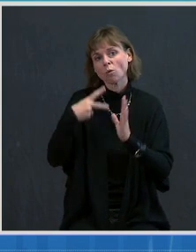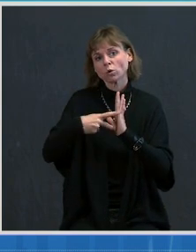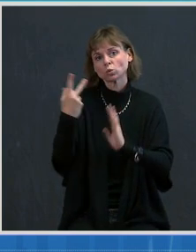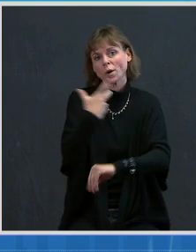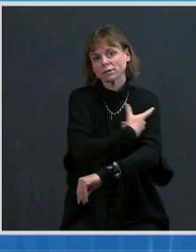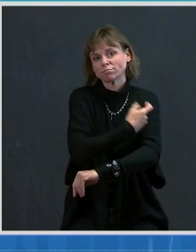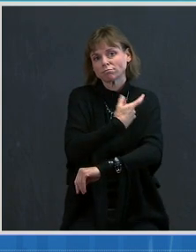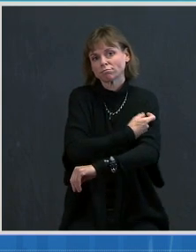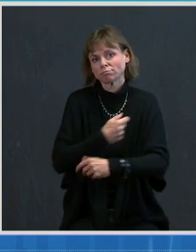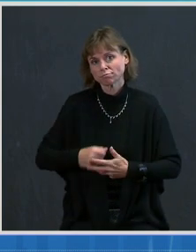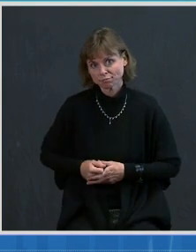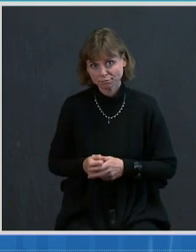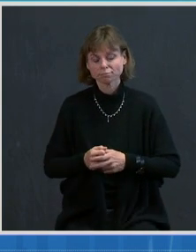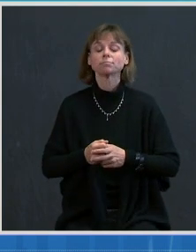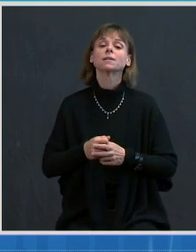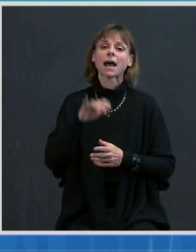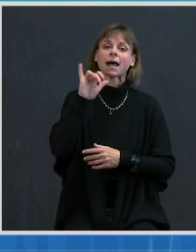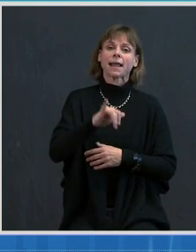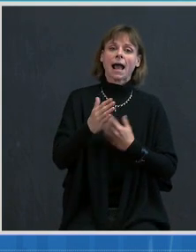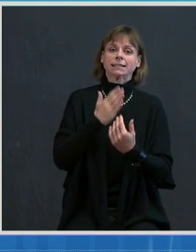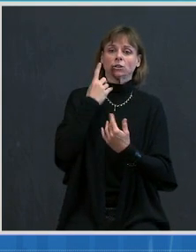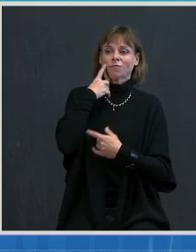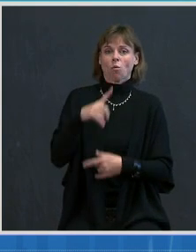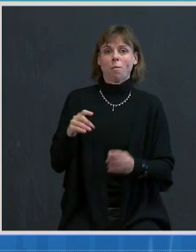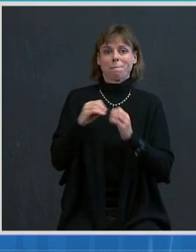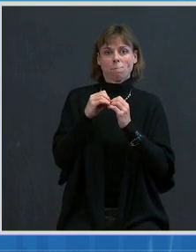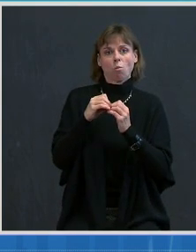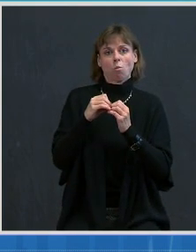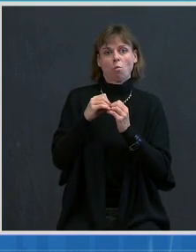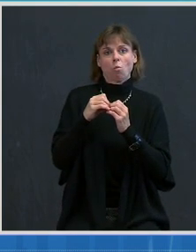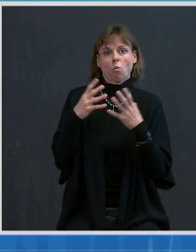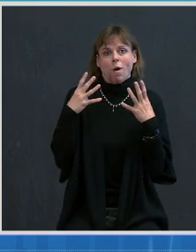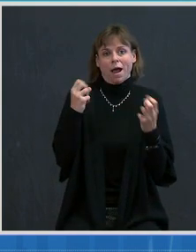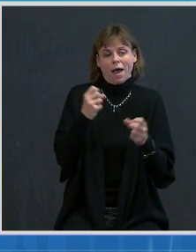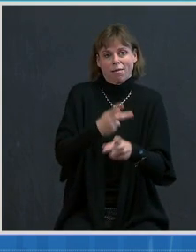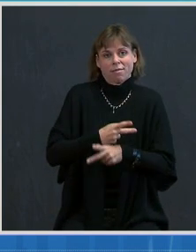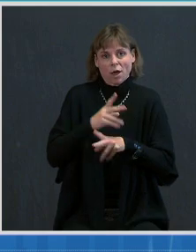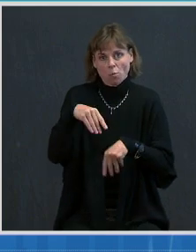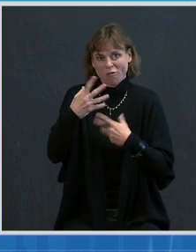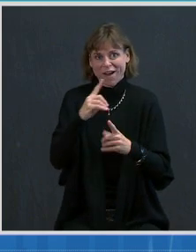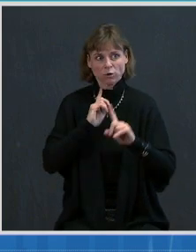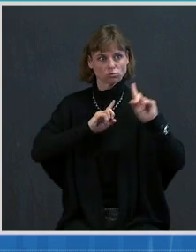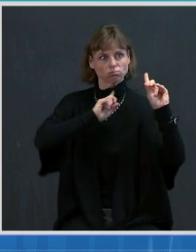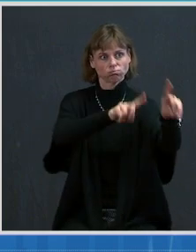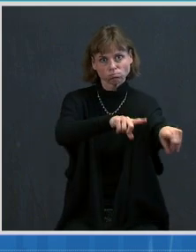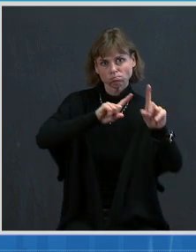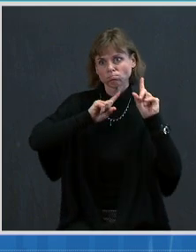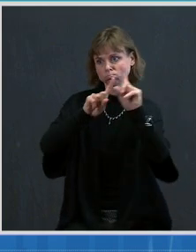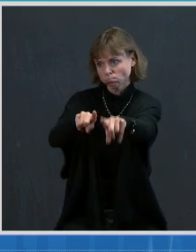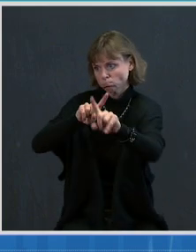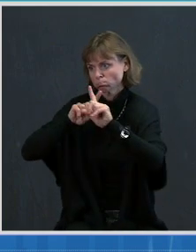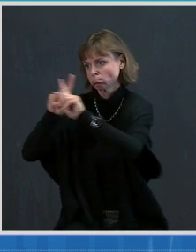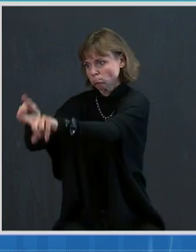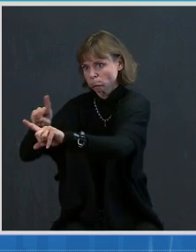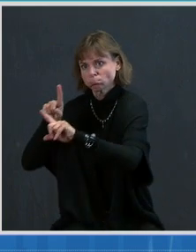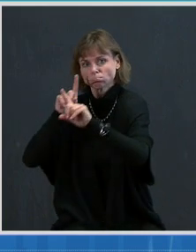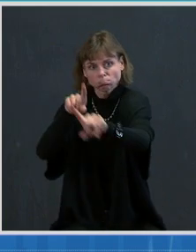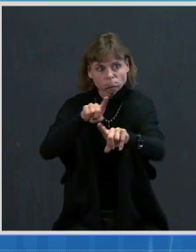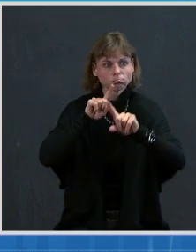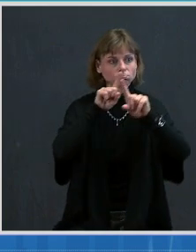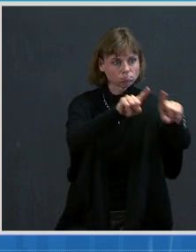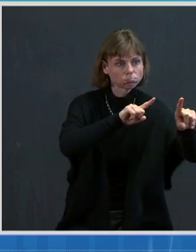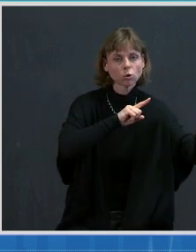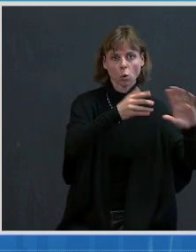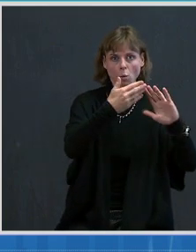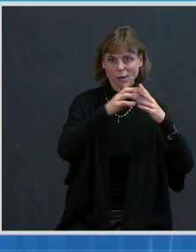Now, this will make it easier for more healthcare providers to get out into communities and give more COVID shots to